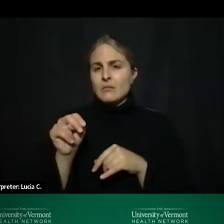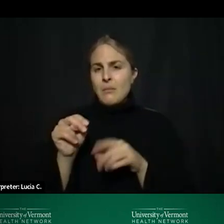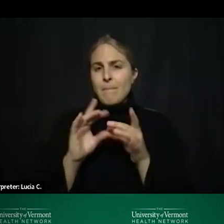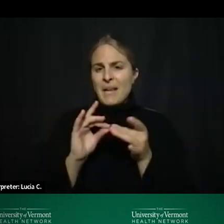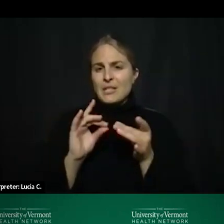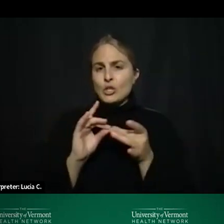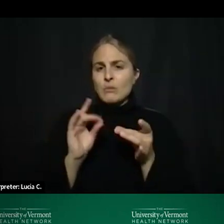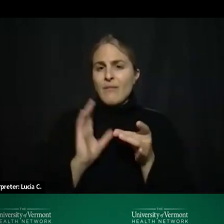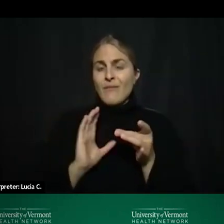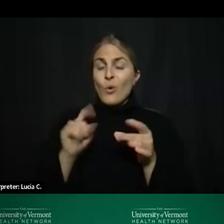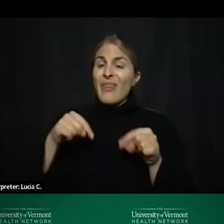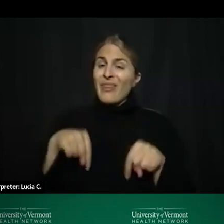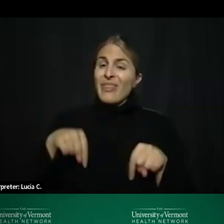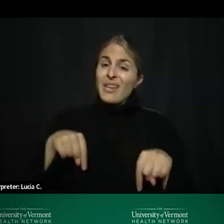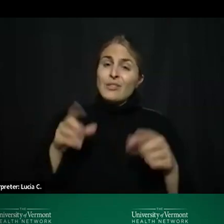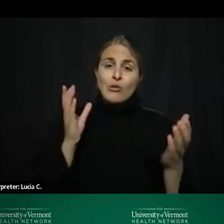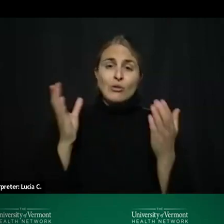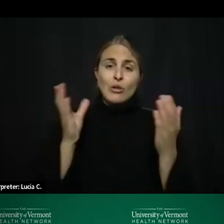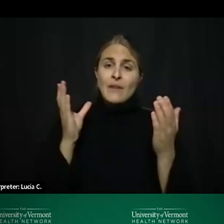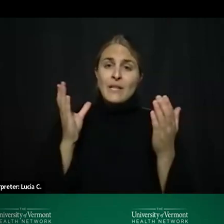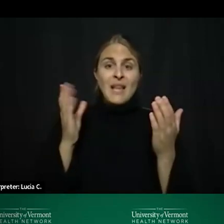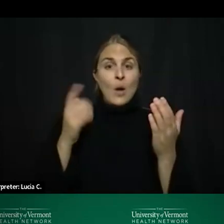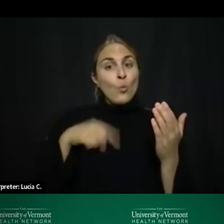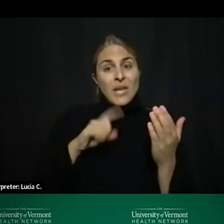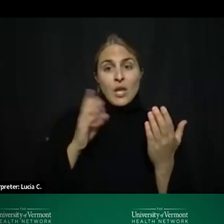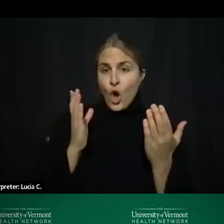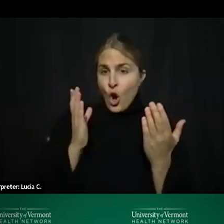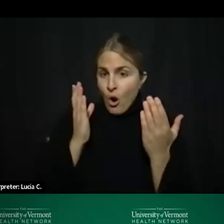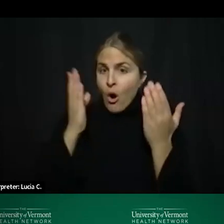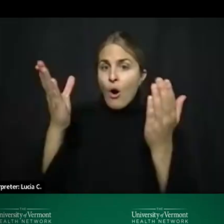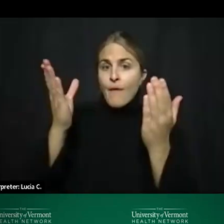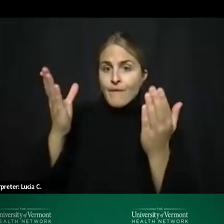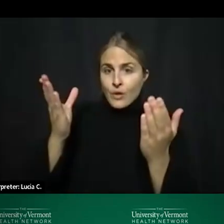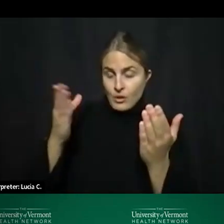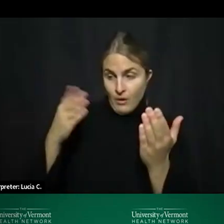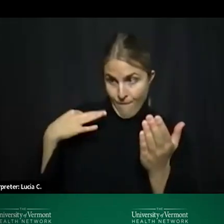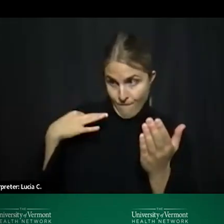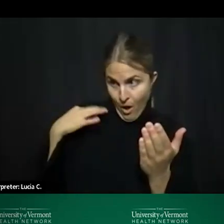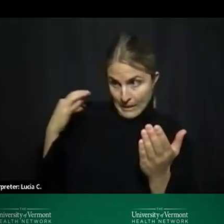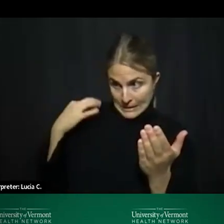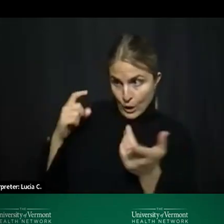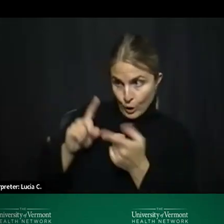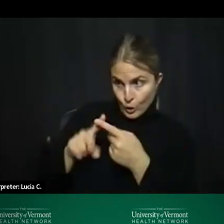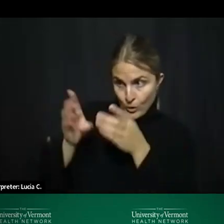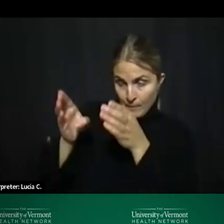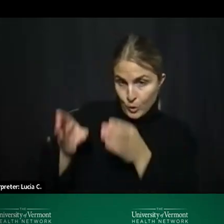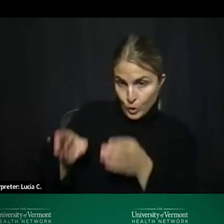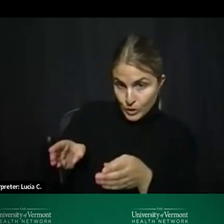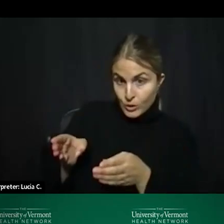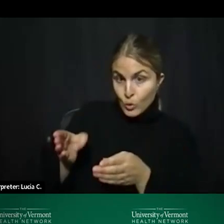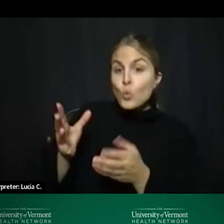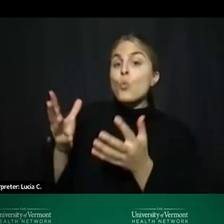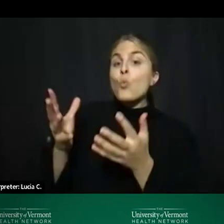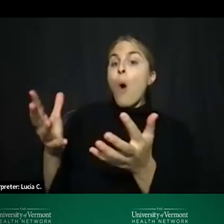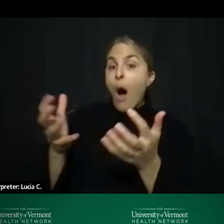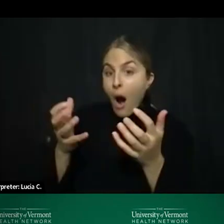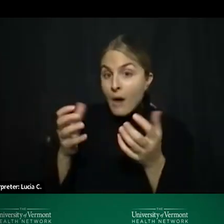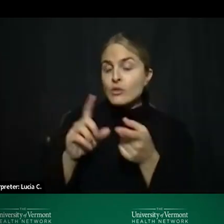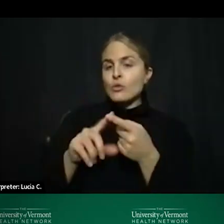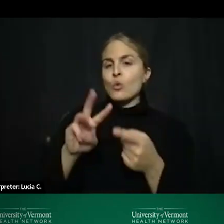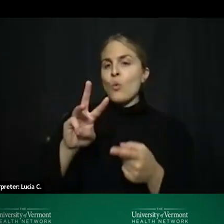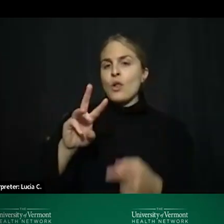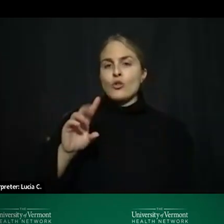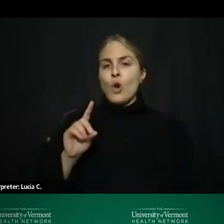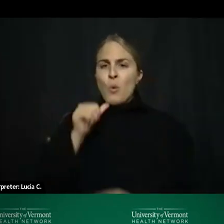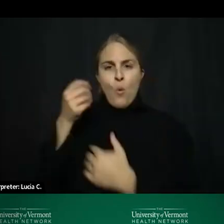these are services that we that would be offered voluntarily to the guest who is seeking themselves to withdraw or to detox